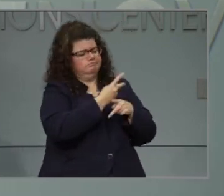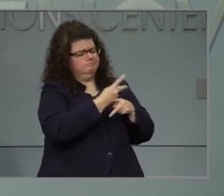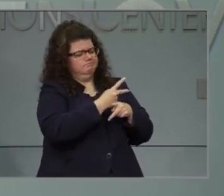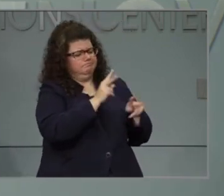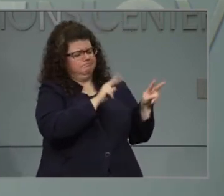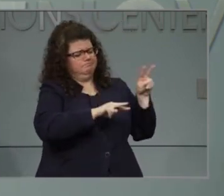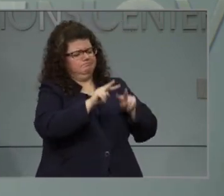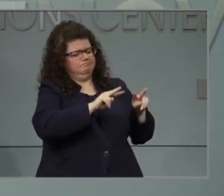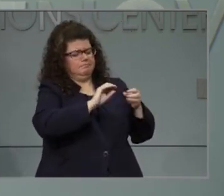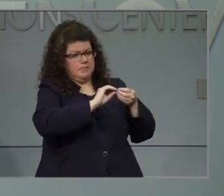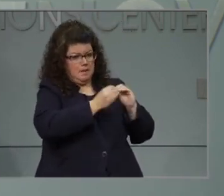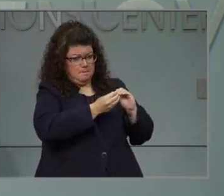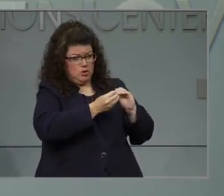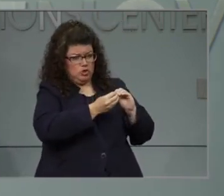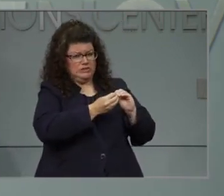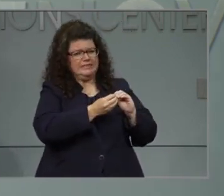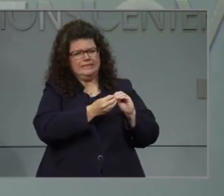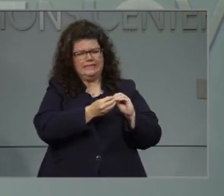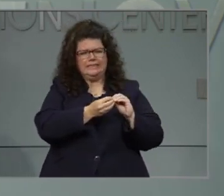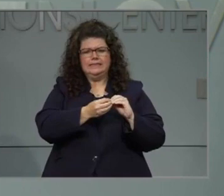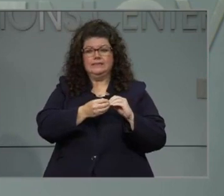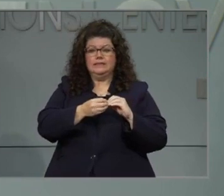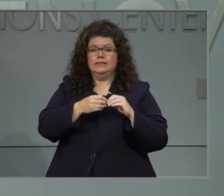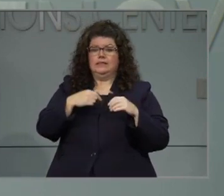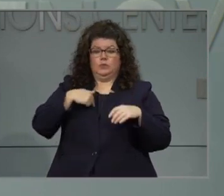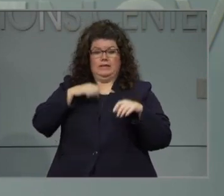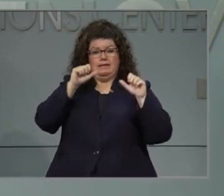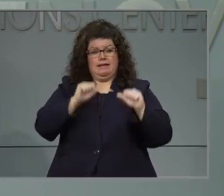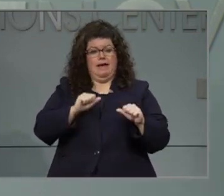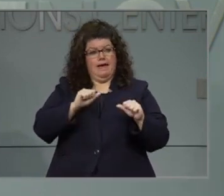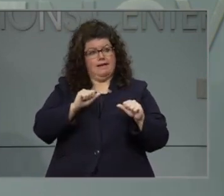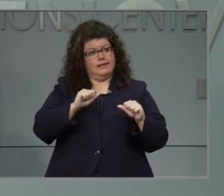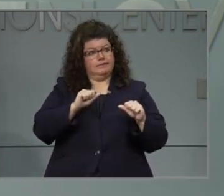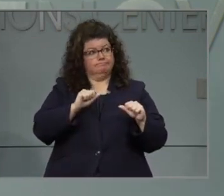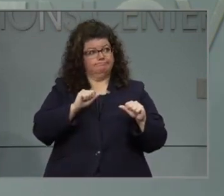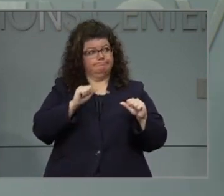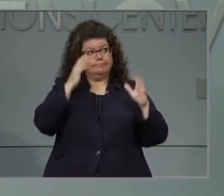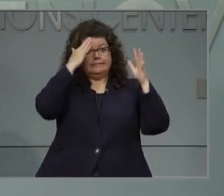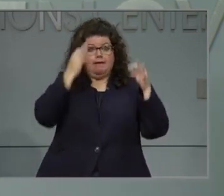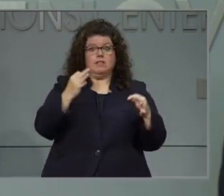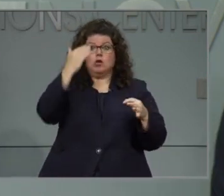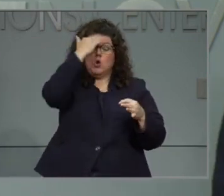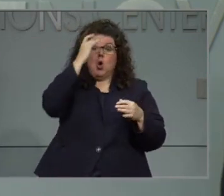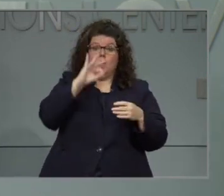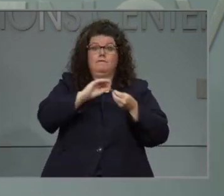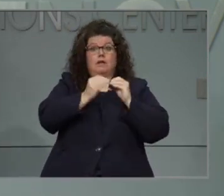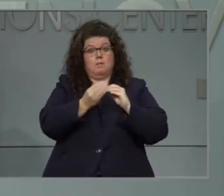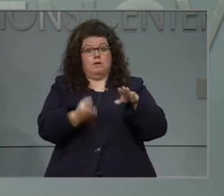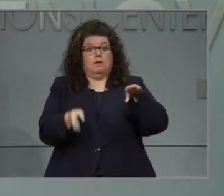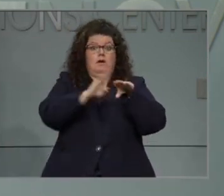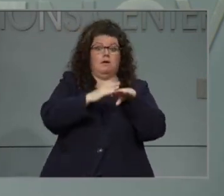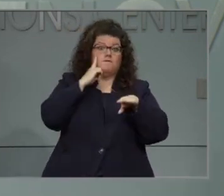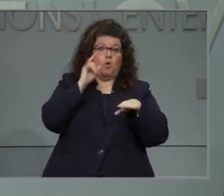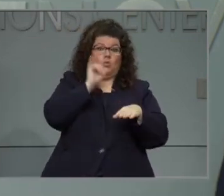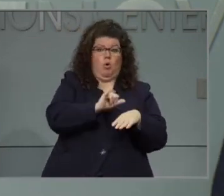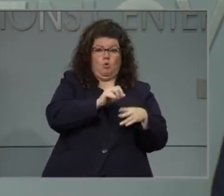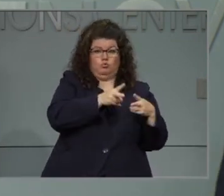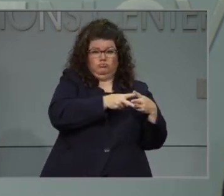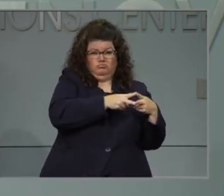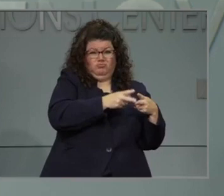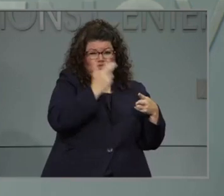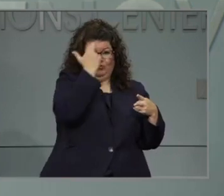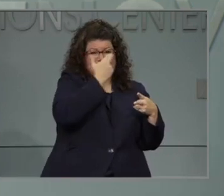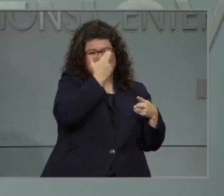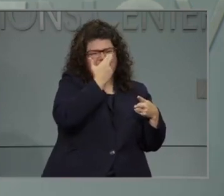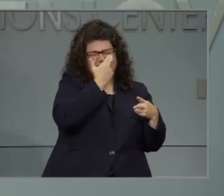our metrics. So I think we still need to look at those over the next week or so. Again, today we had 1,500 cases,